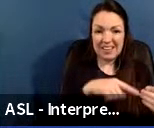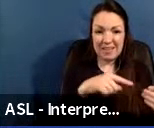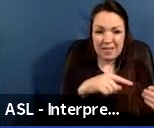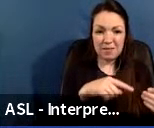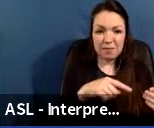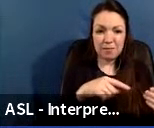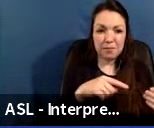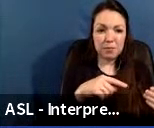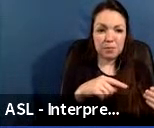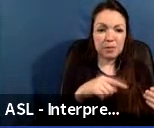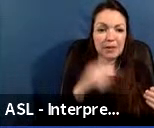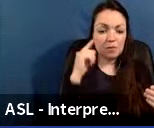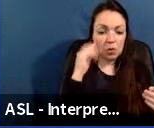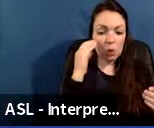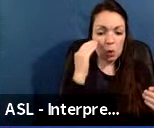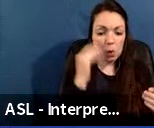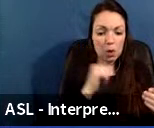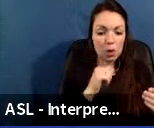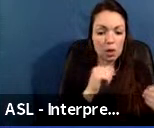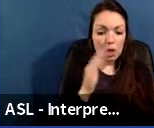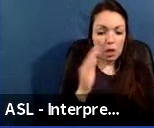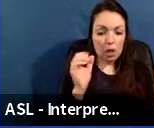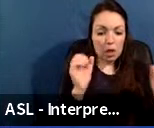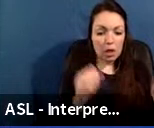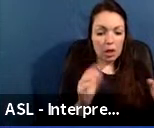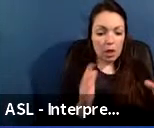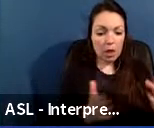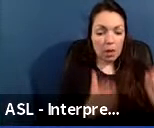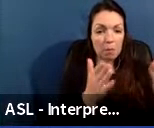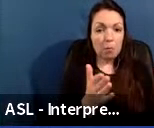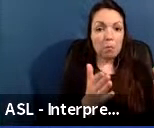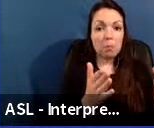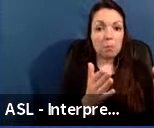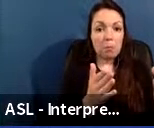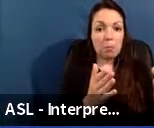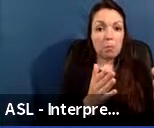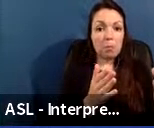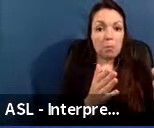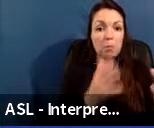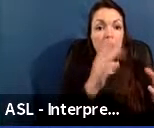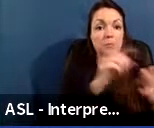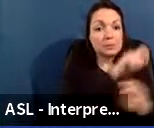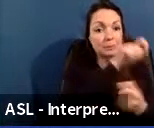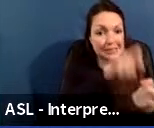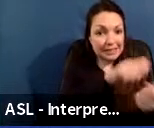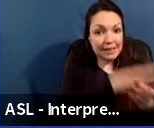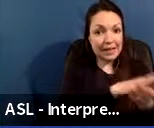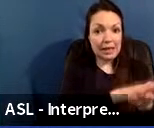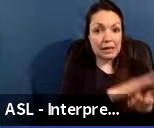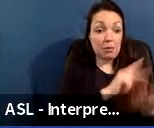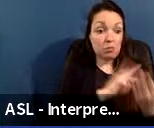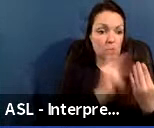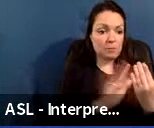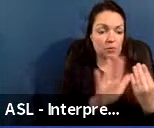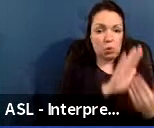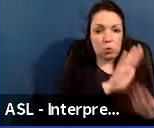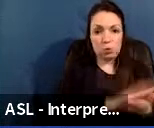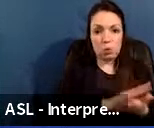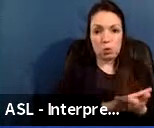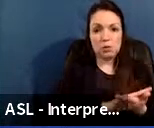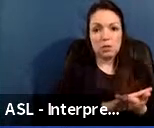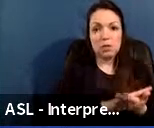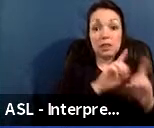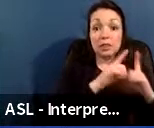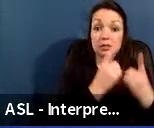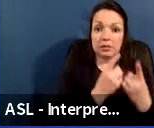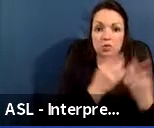schools were able to submit proposals requesting the addition of specific academic programs in their schools. The district seeks